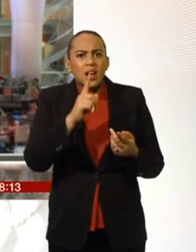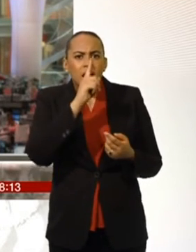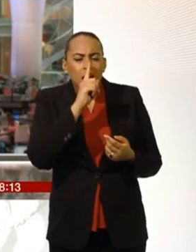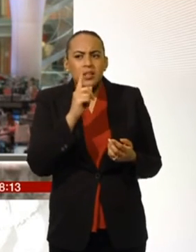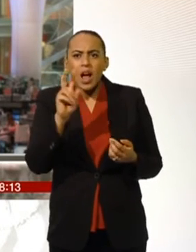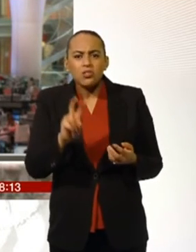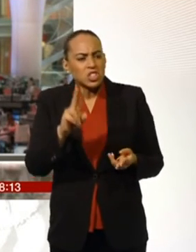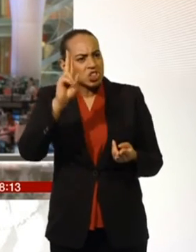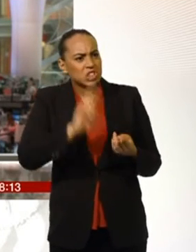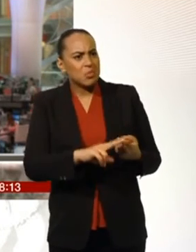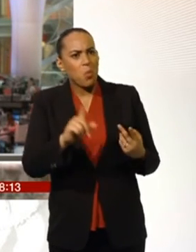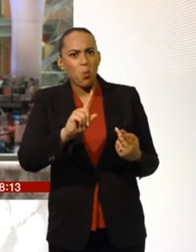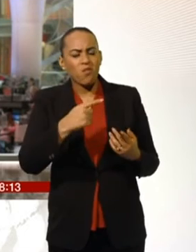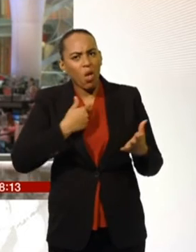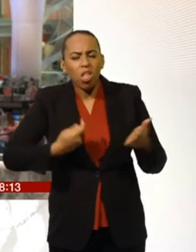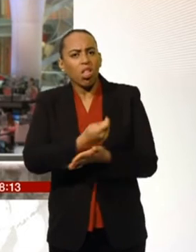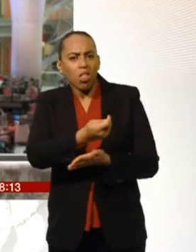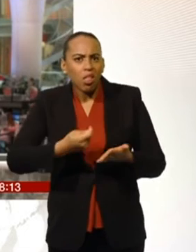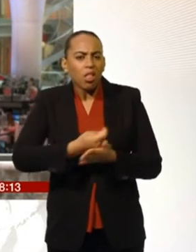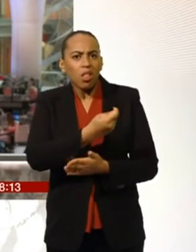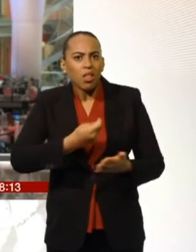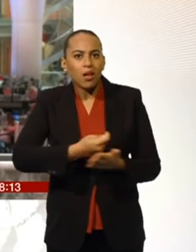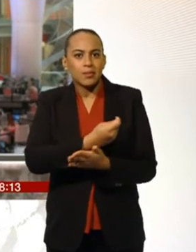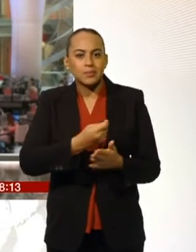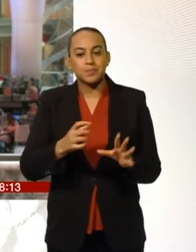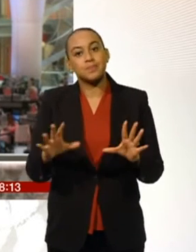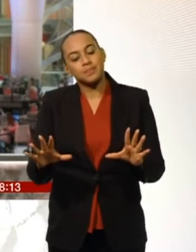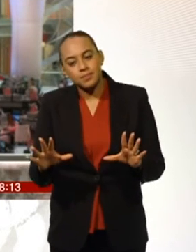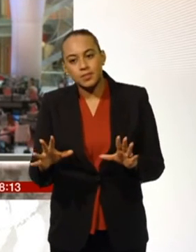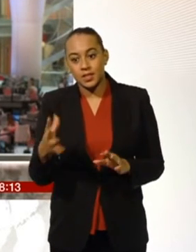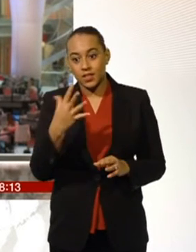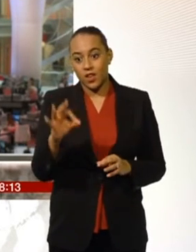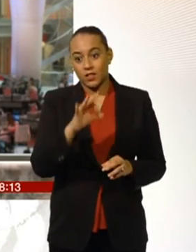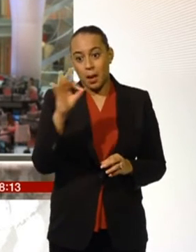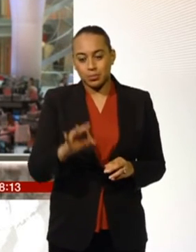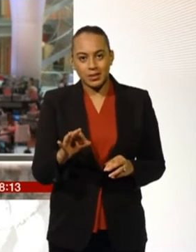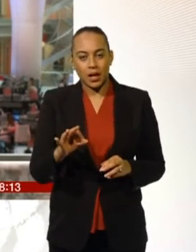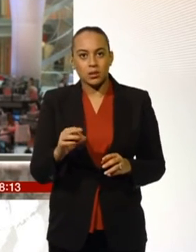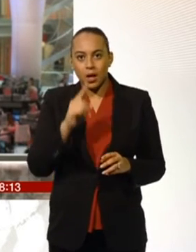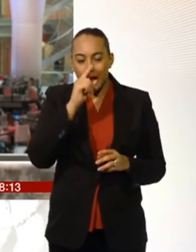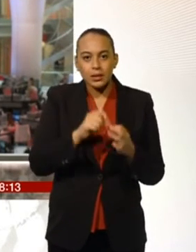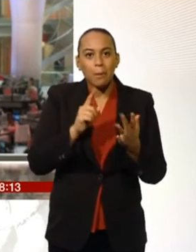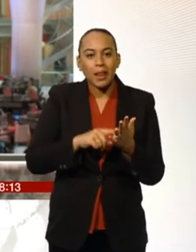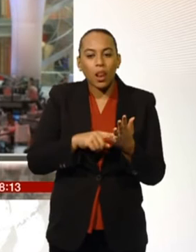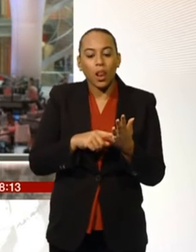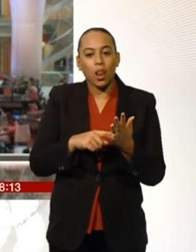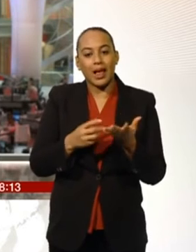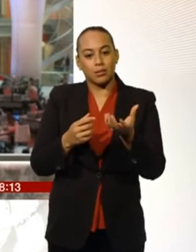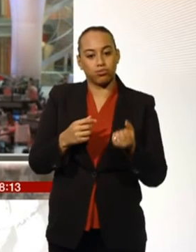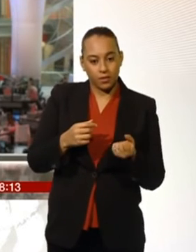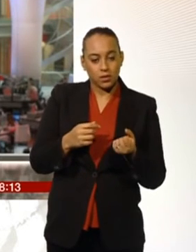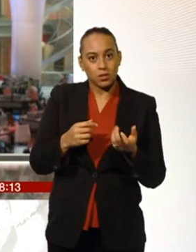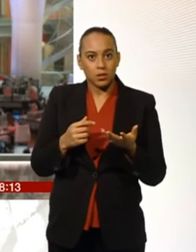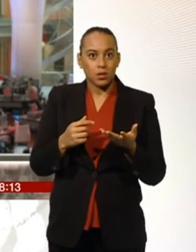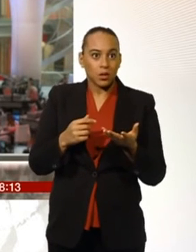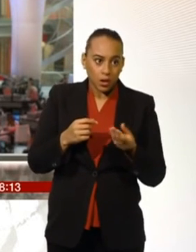now represents well much lower than 50% of the average electricity or gas bill. There's a number of other costs that may make up